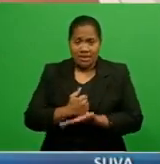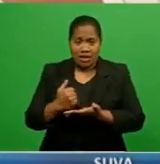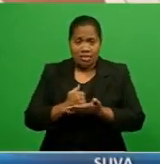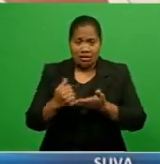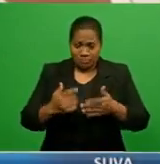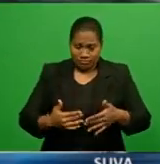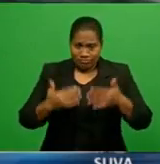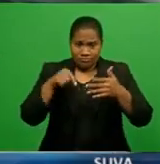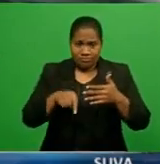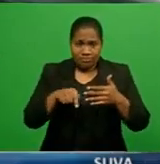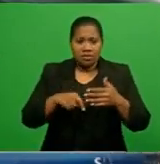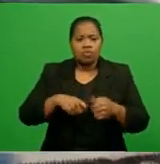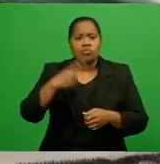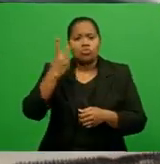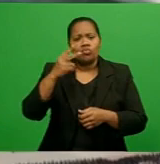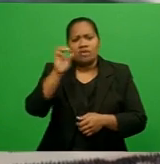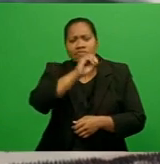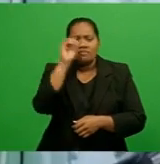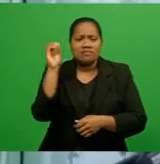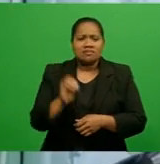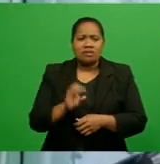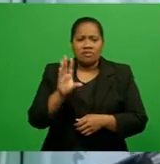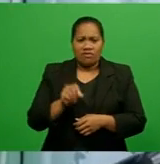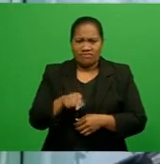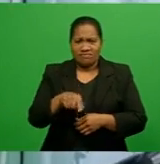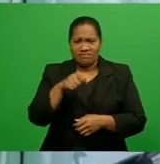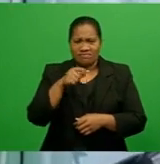12% of the patients had major heart attacks.